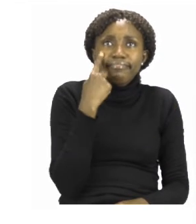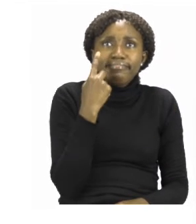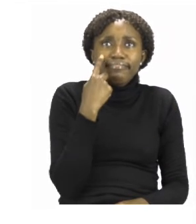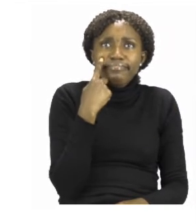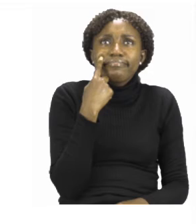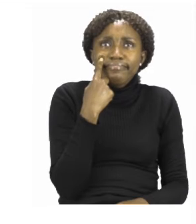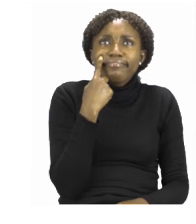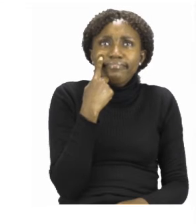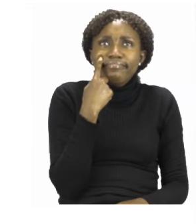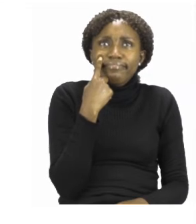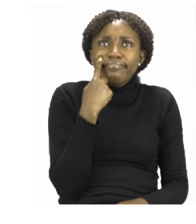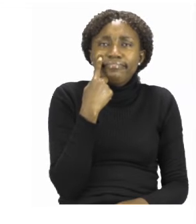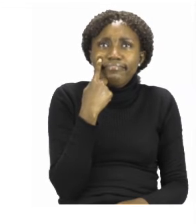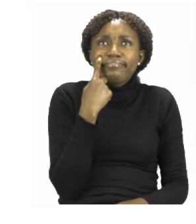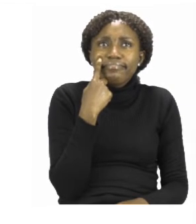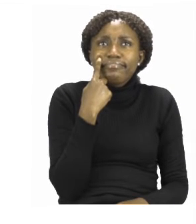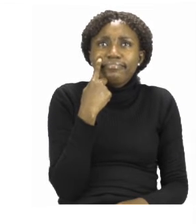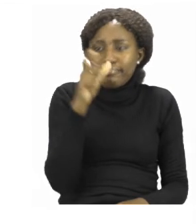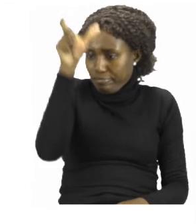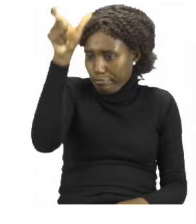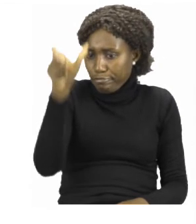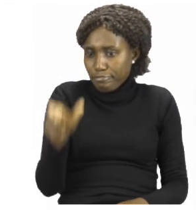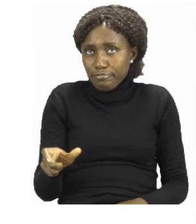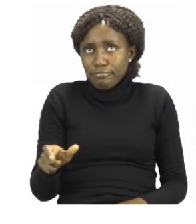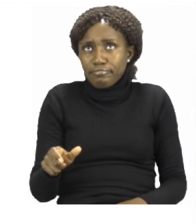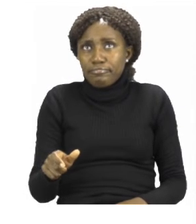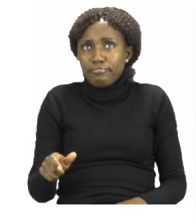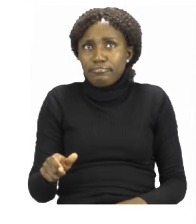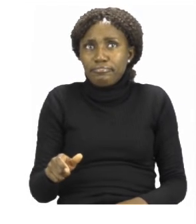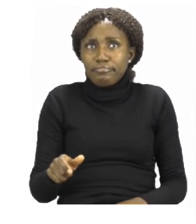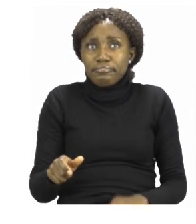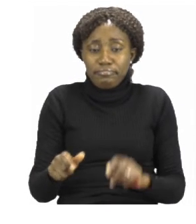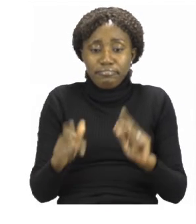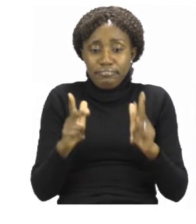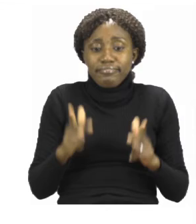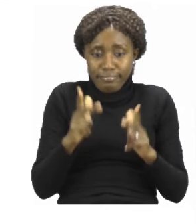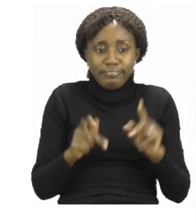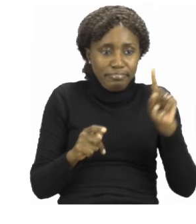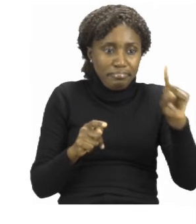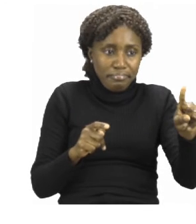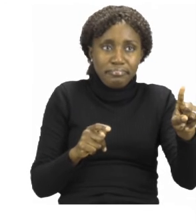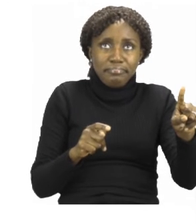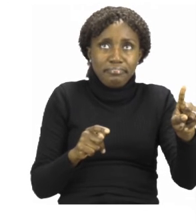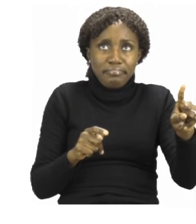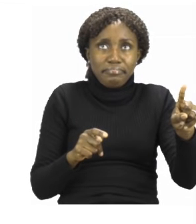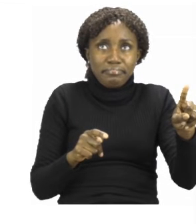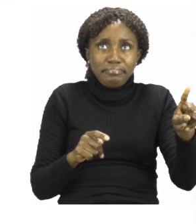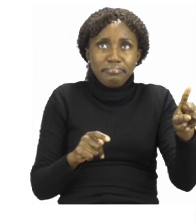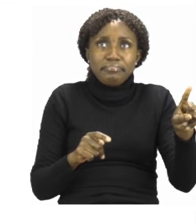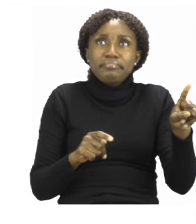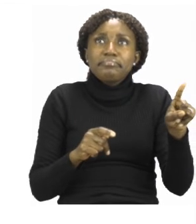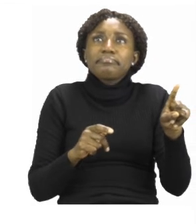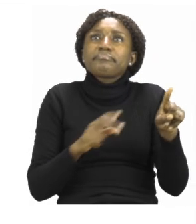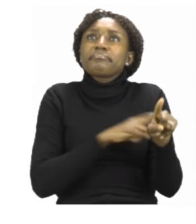then boys and girls I want you to take your finger and point to the train.